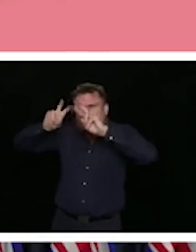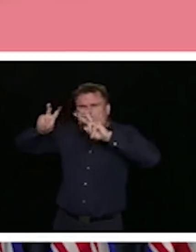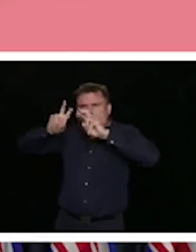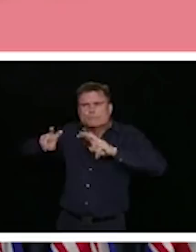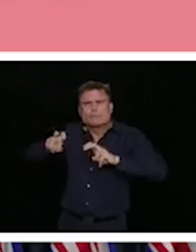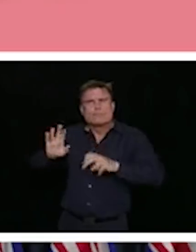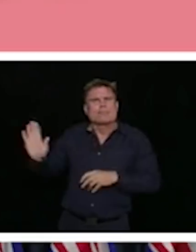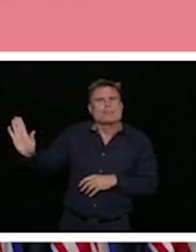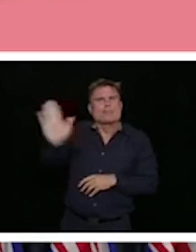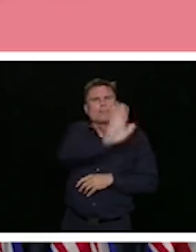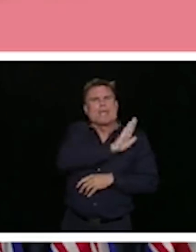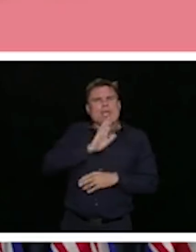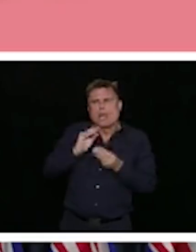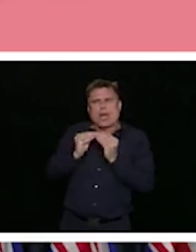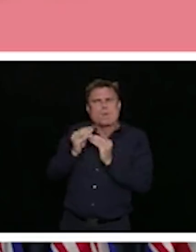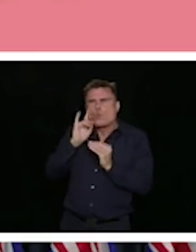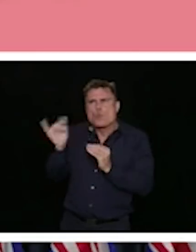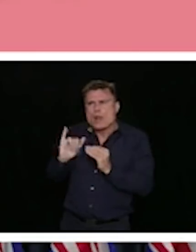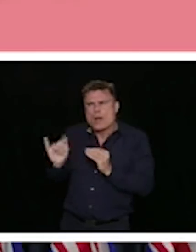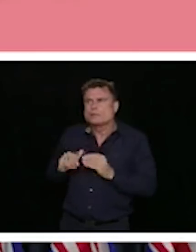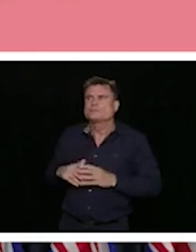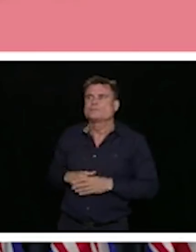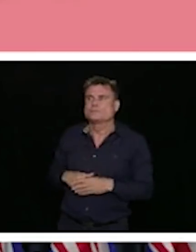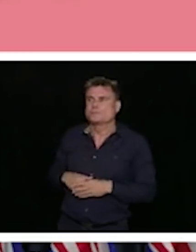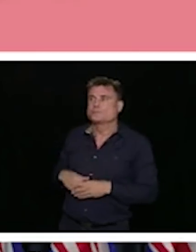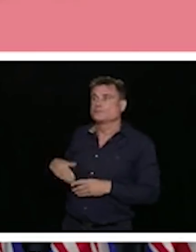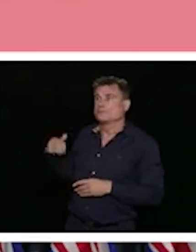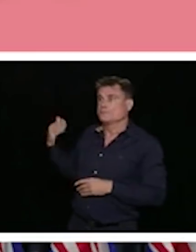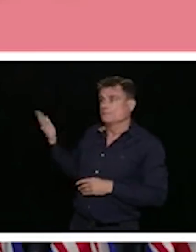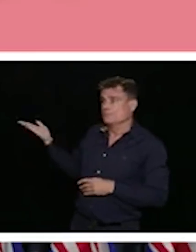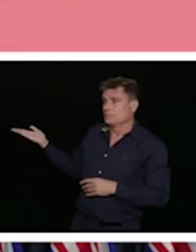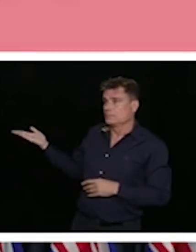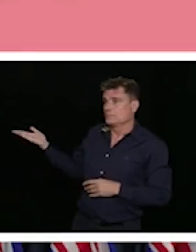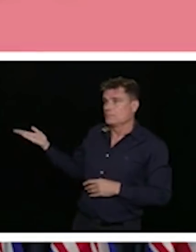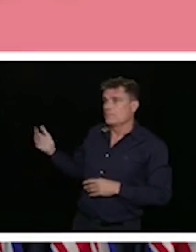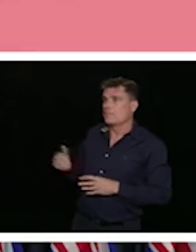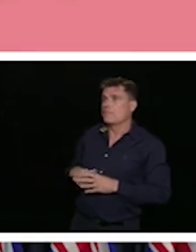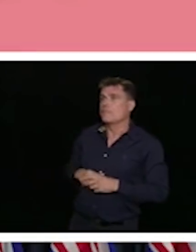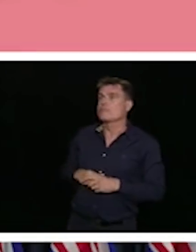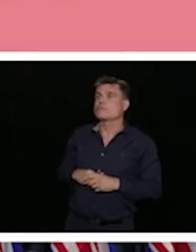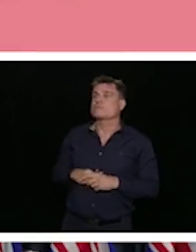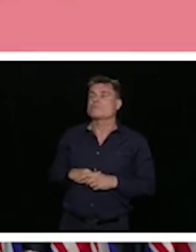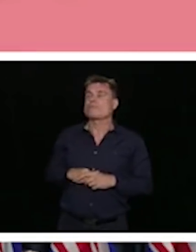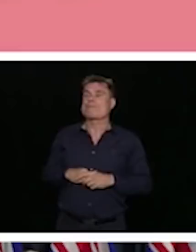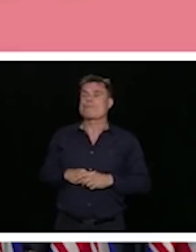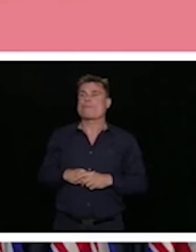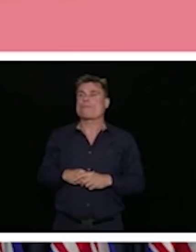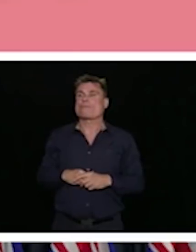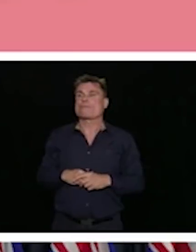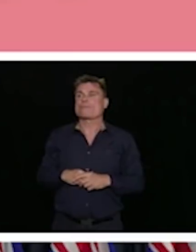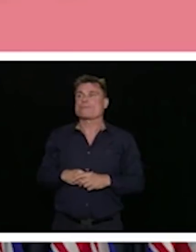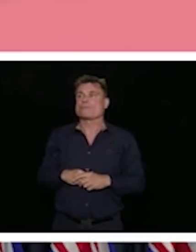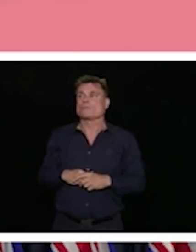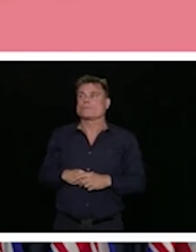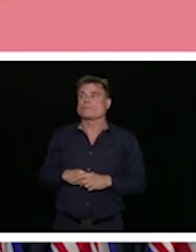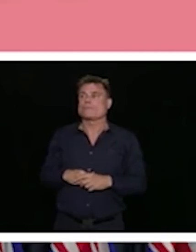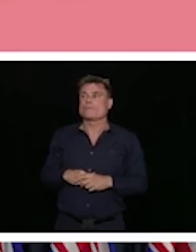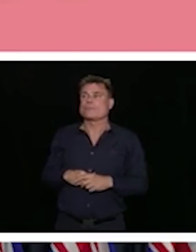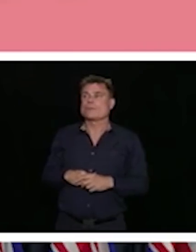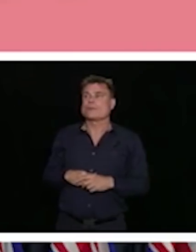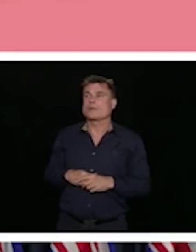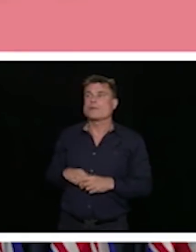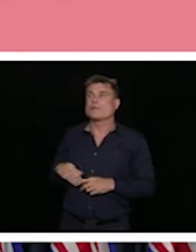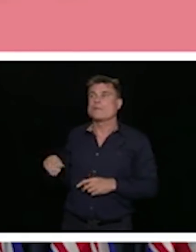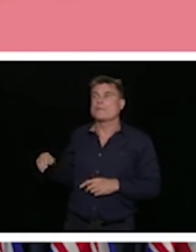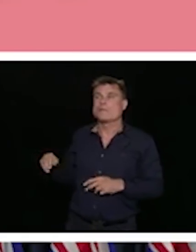pandemic in British Columbia. Essentially, one in 10 had all British Columbians completed the survey. And there was